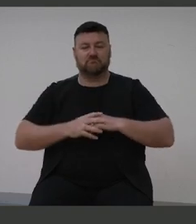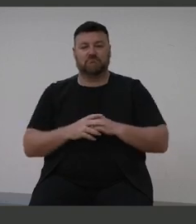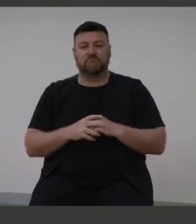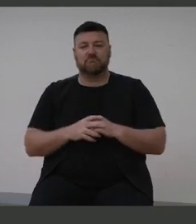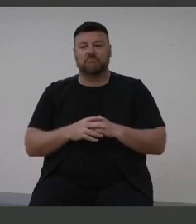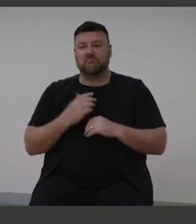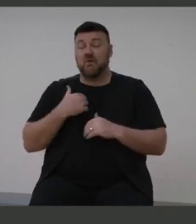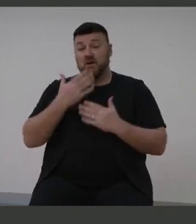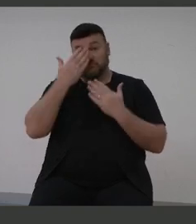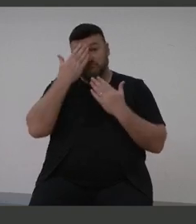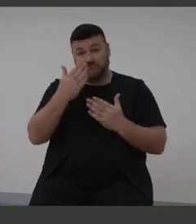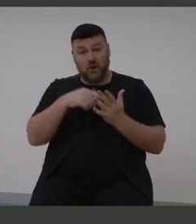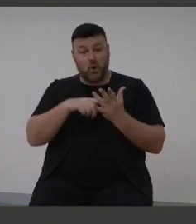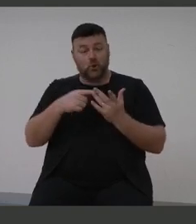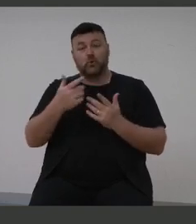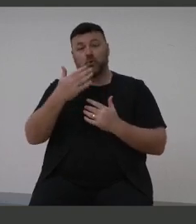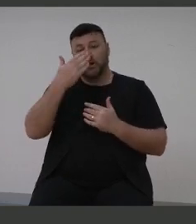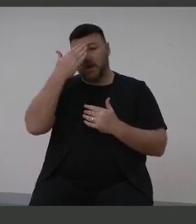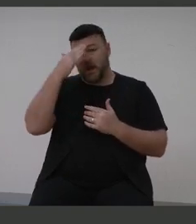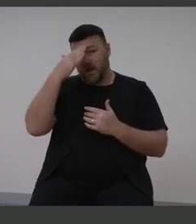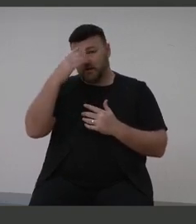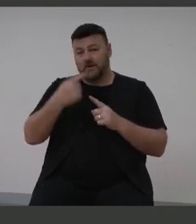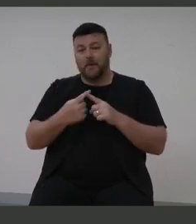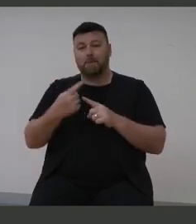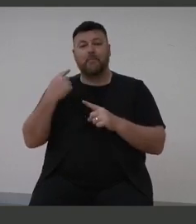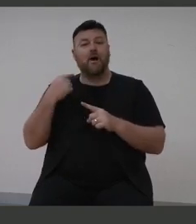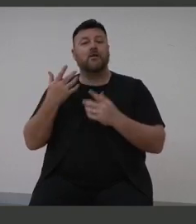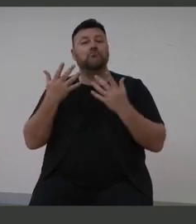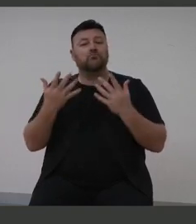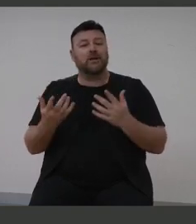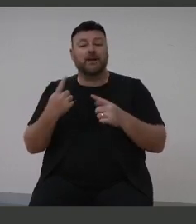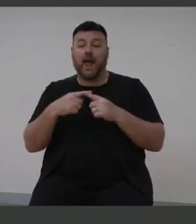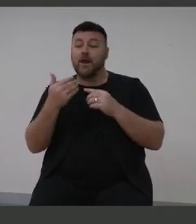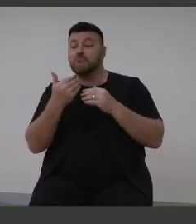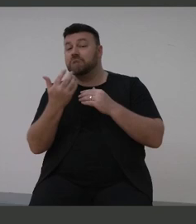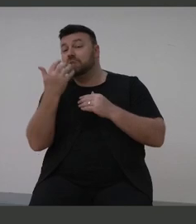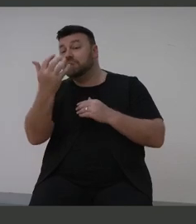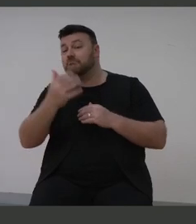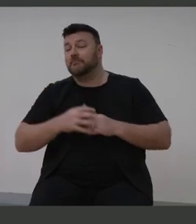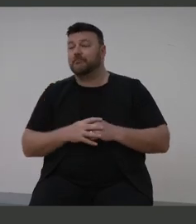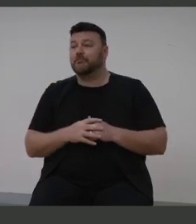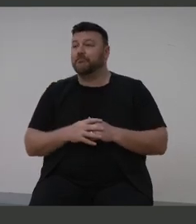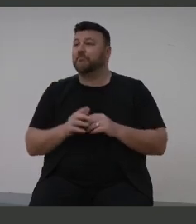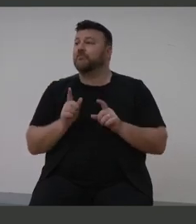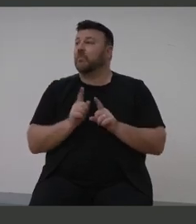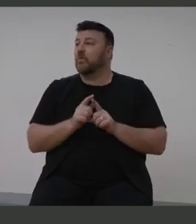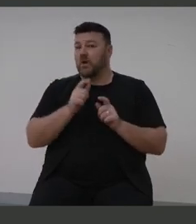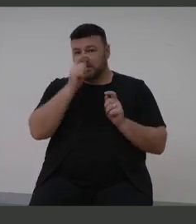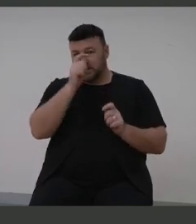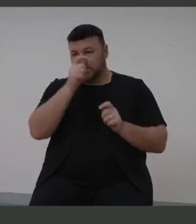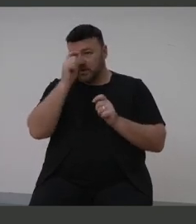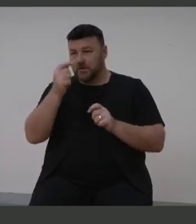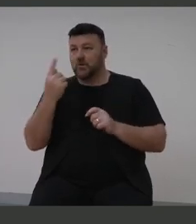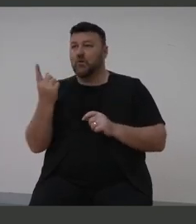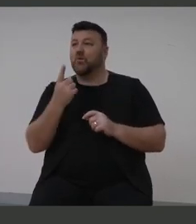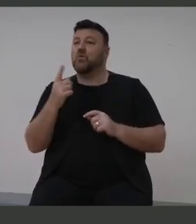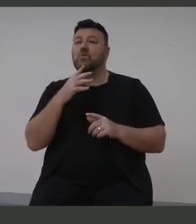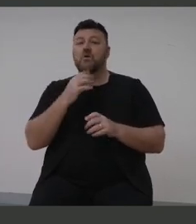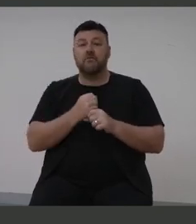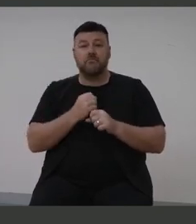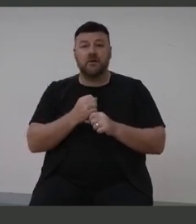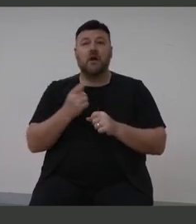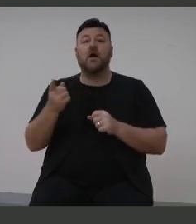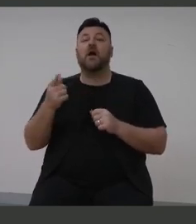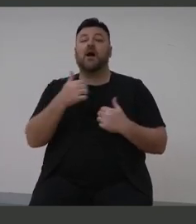pay my respects to elders past, present and emerging. I'd also like to acknowledge our servicemen and women who sacrifice